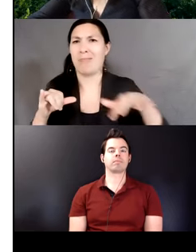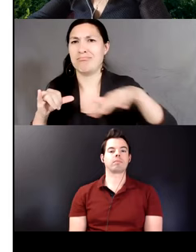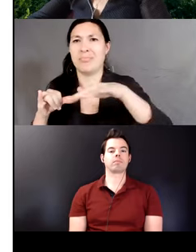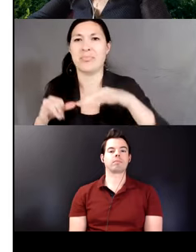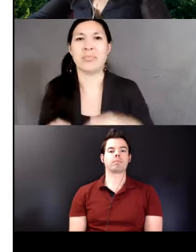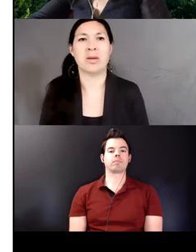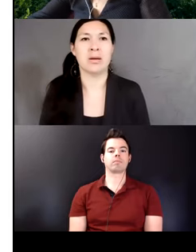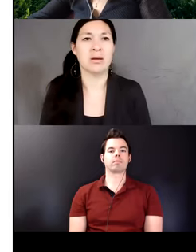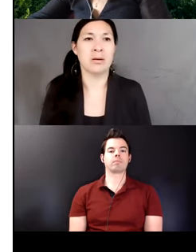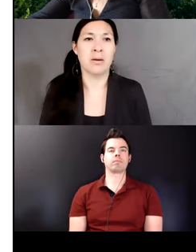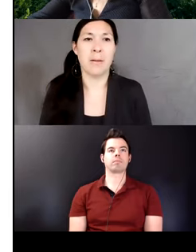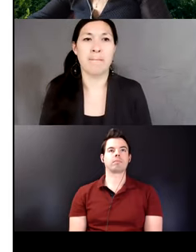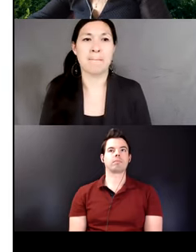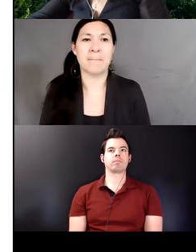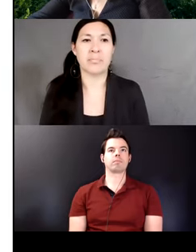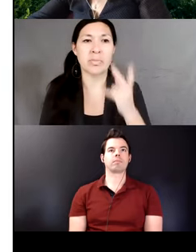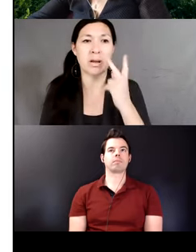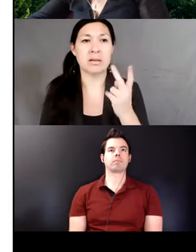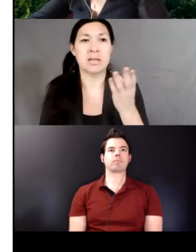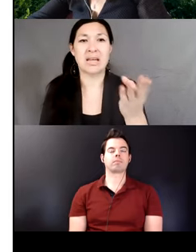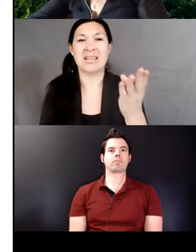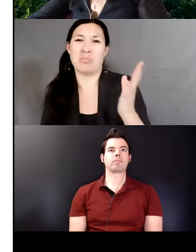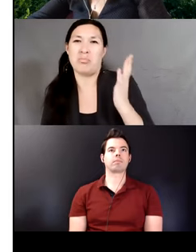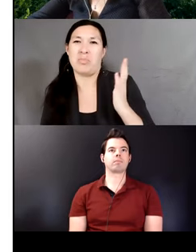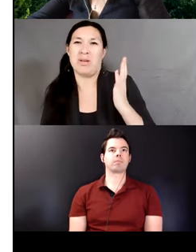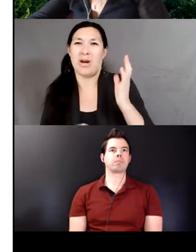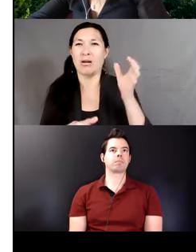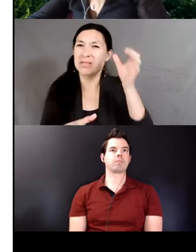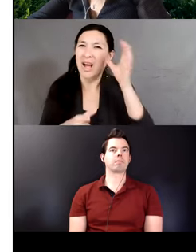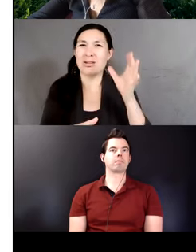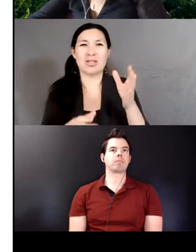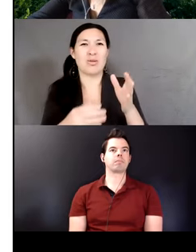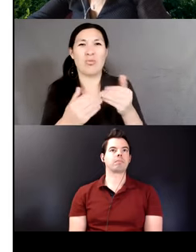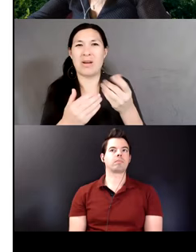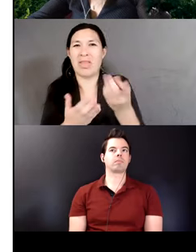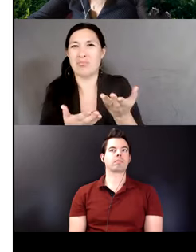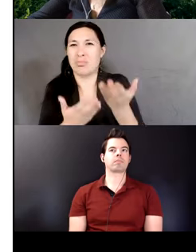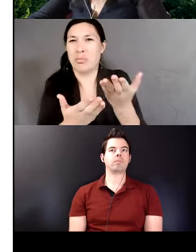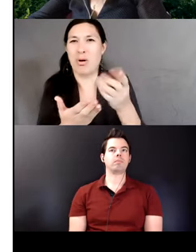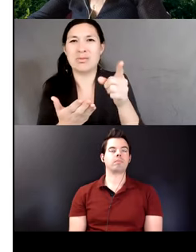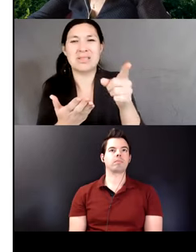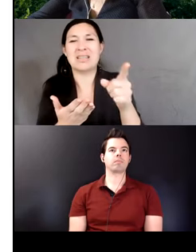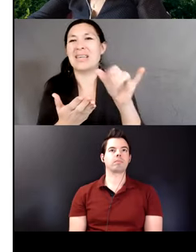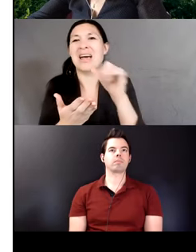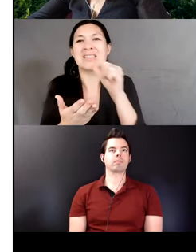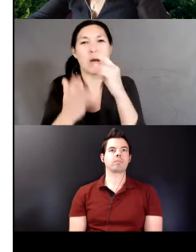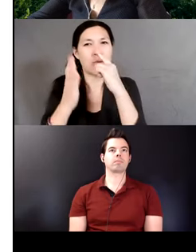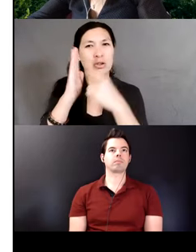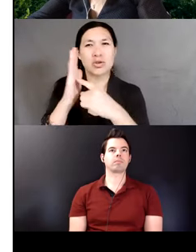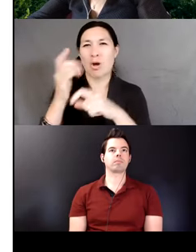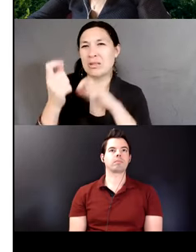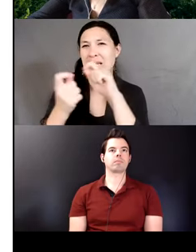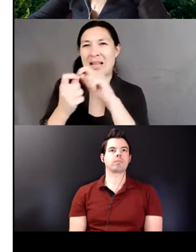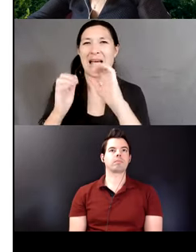template proposed by earlier scholars doesn't quite represent the way monolingual speak. I will show